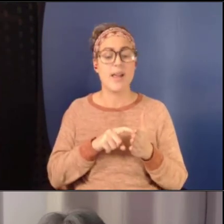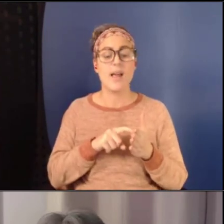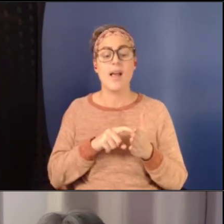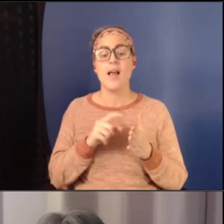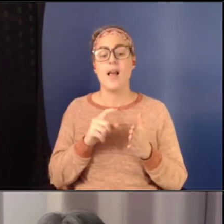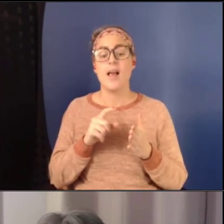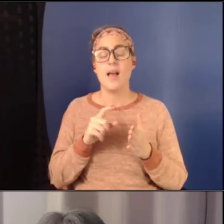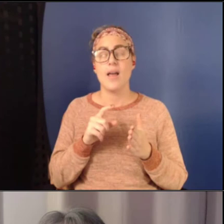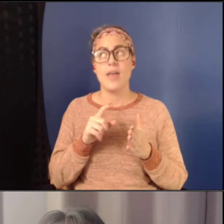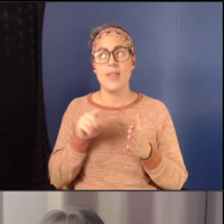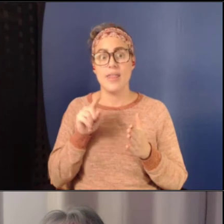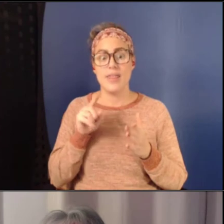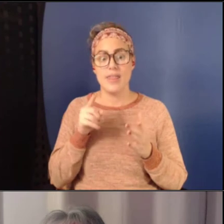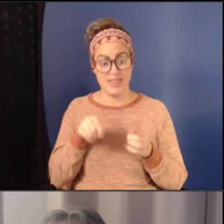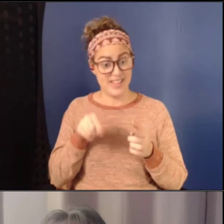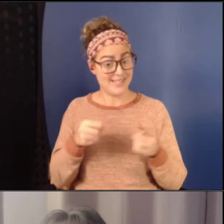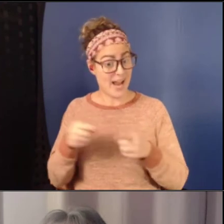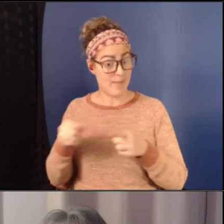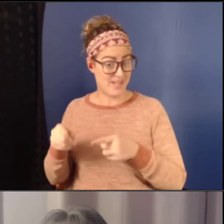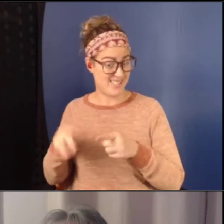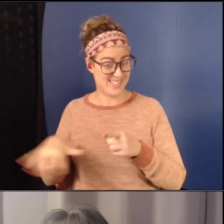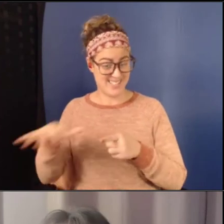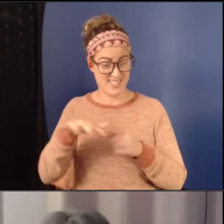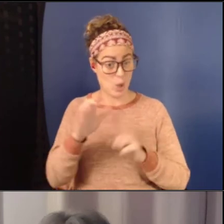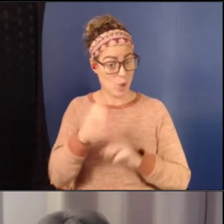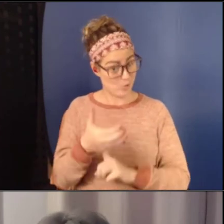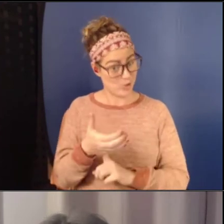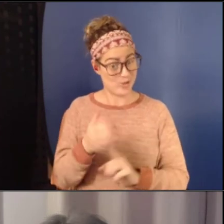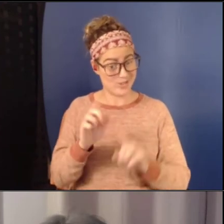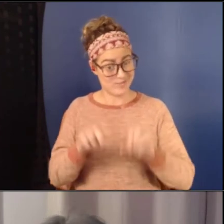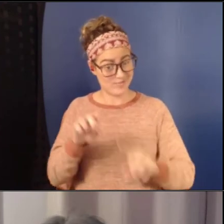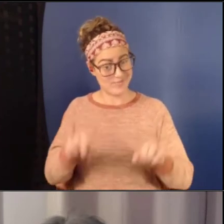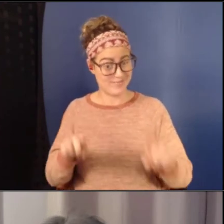cultures and it's, uh, they're not too blind.